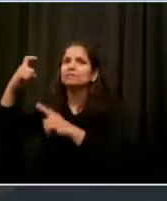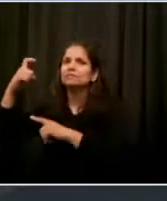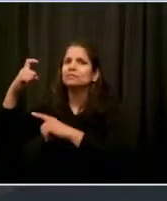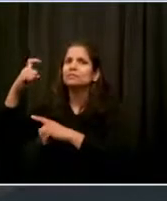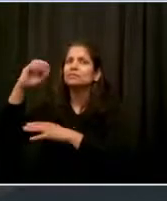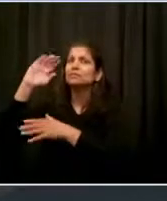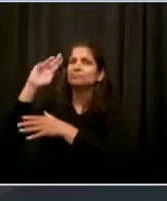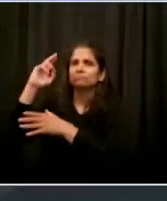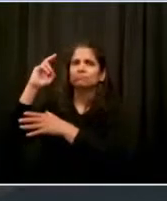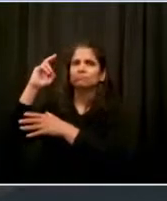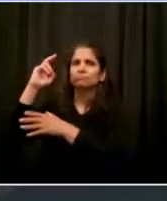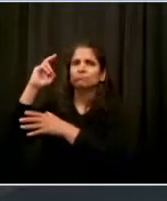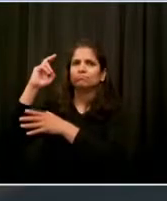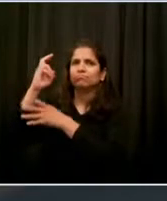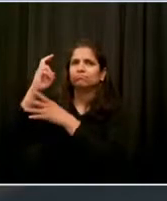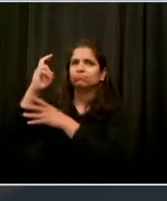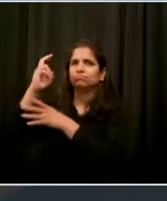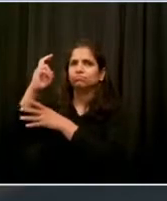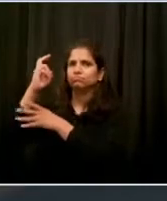explode?